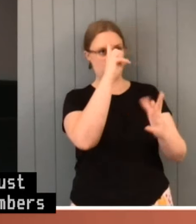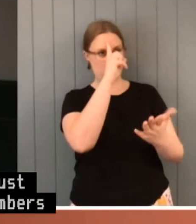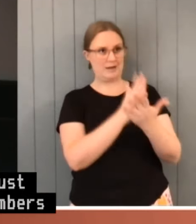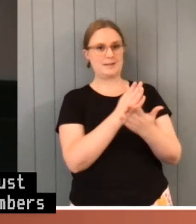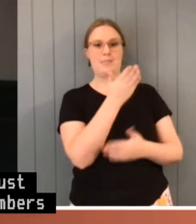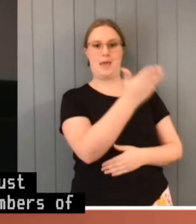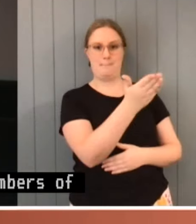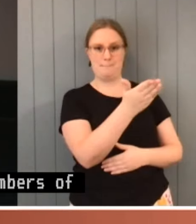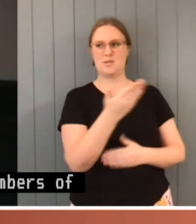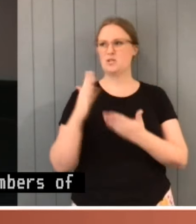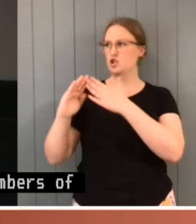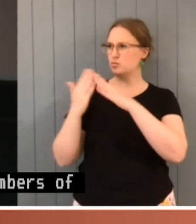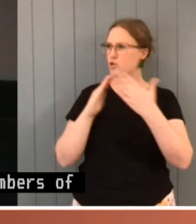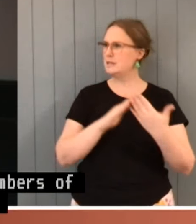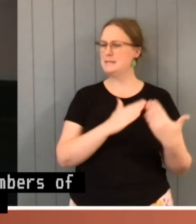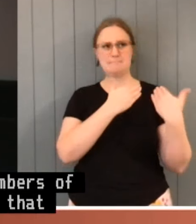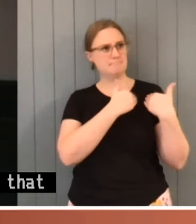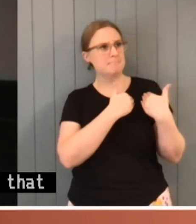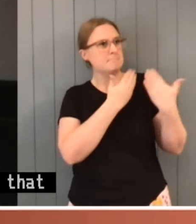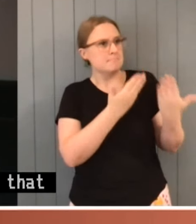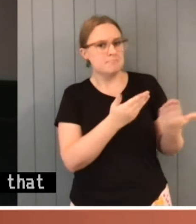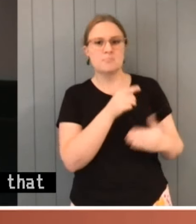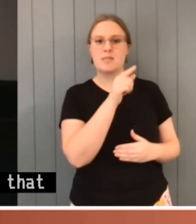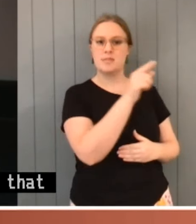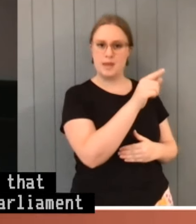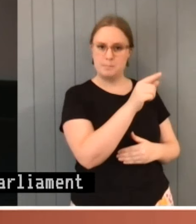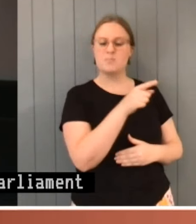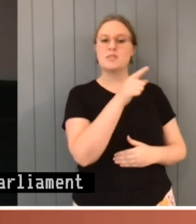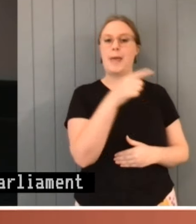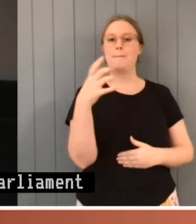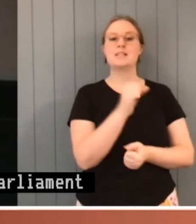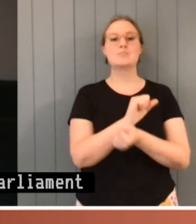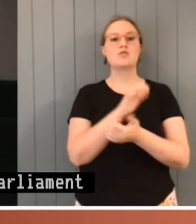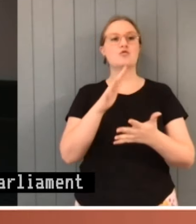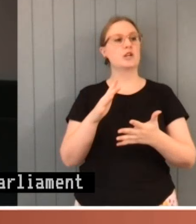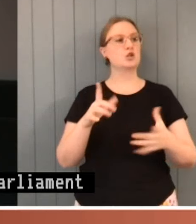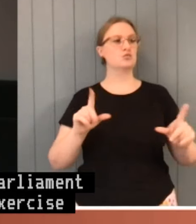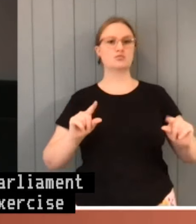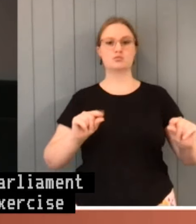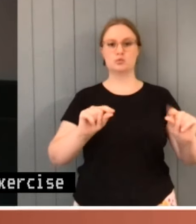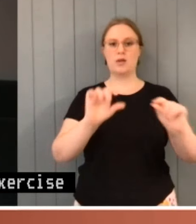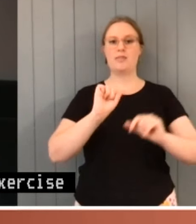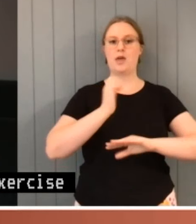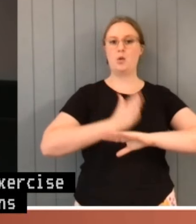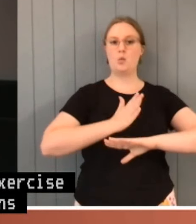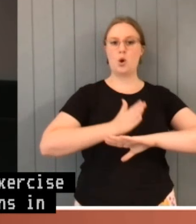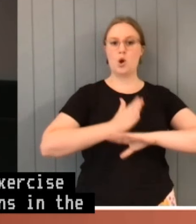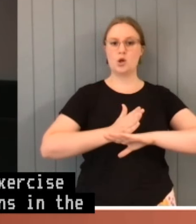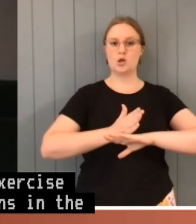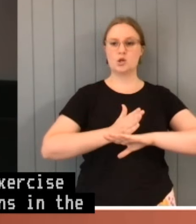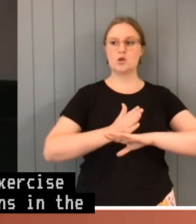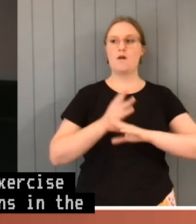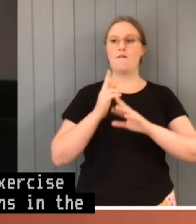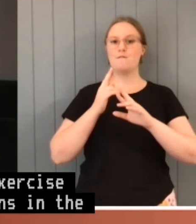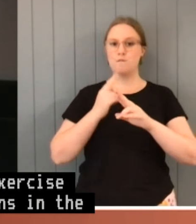and they must be free to exercise those powers and discretions in the interests of the public, unfettered by considerations of